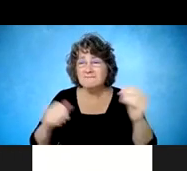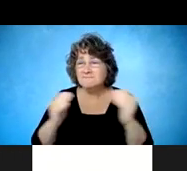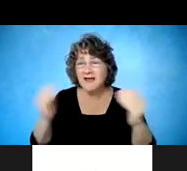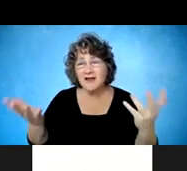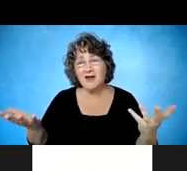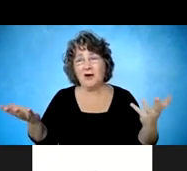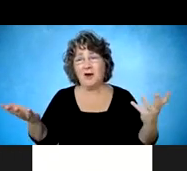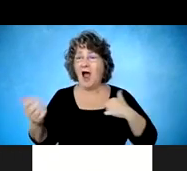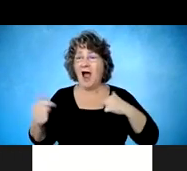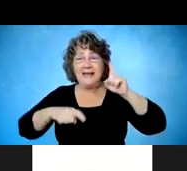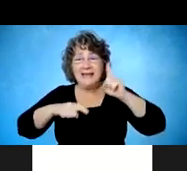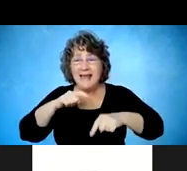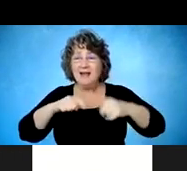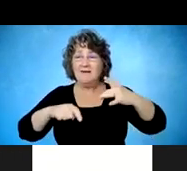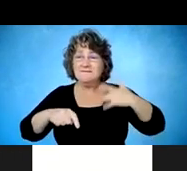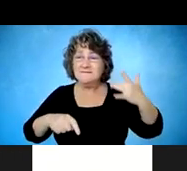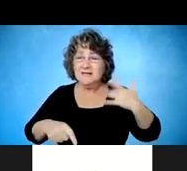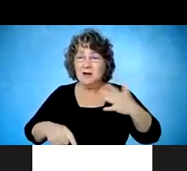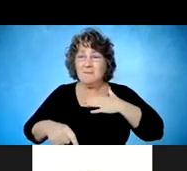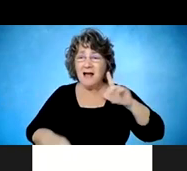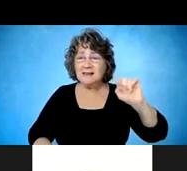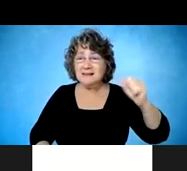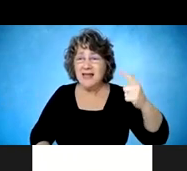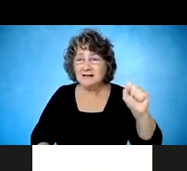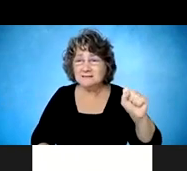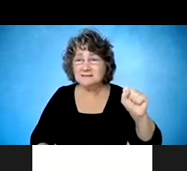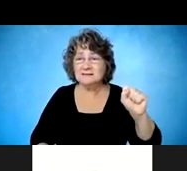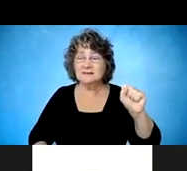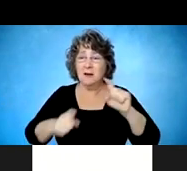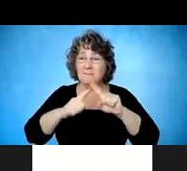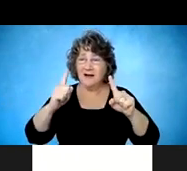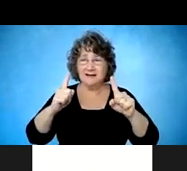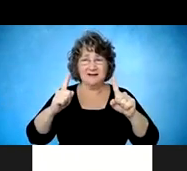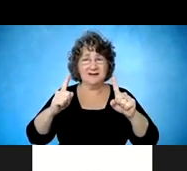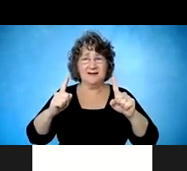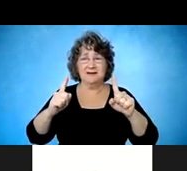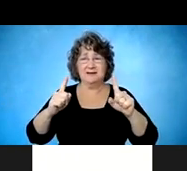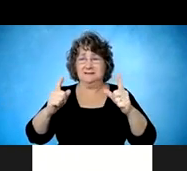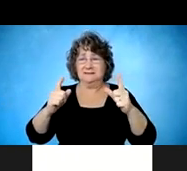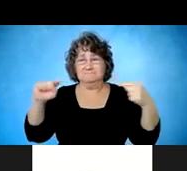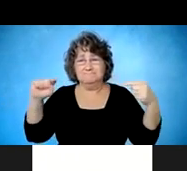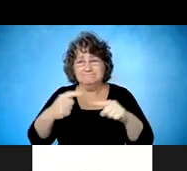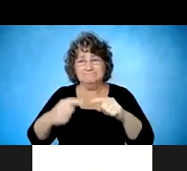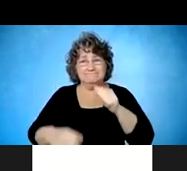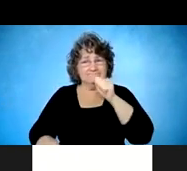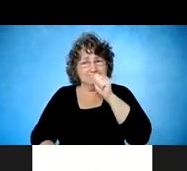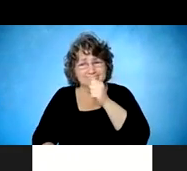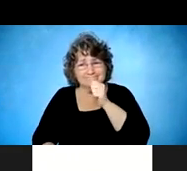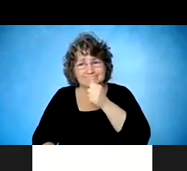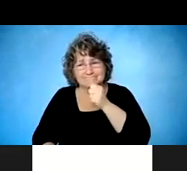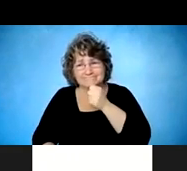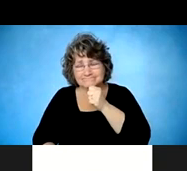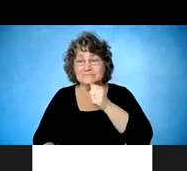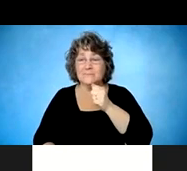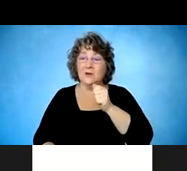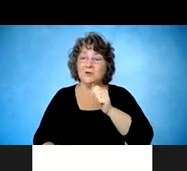can feel my legs. Yet it's causing me such significant pain. And so the ability